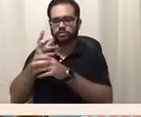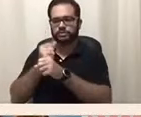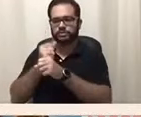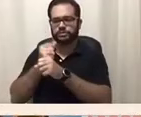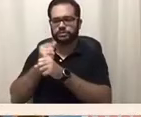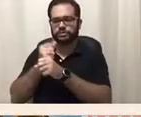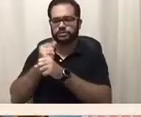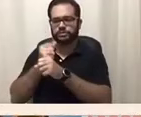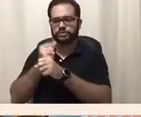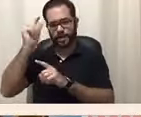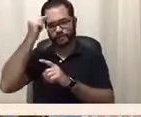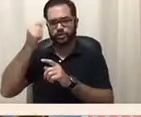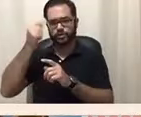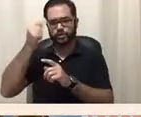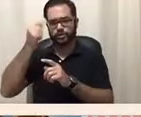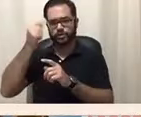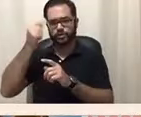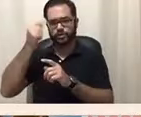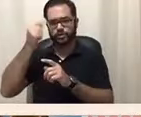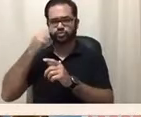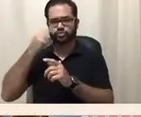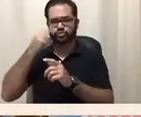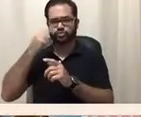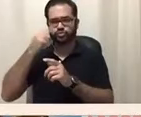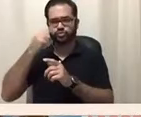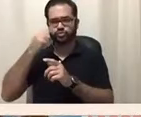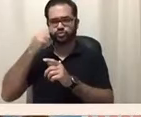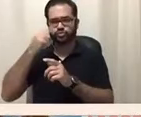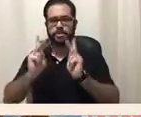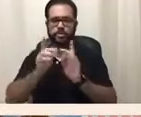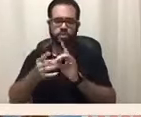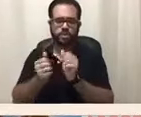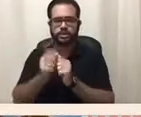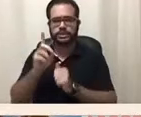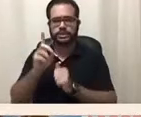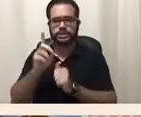basis of disability after 25 days these uh